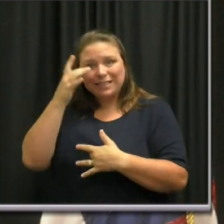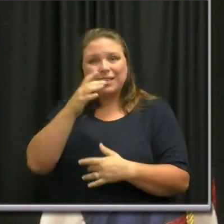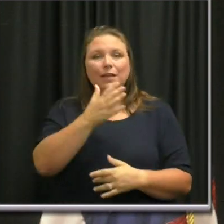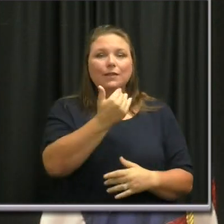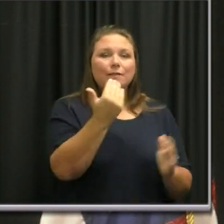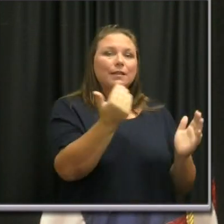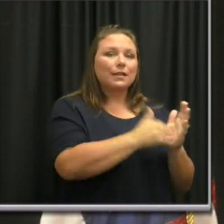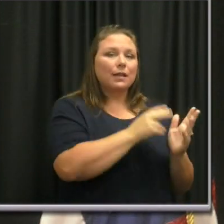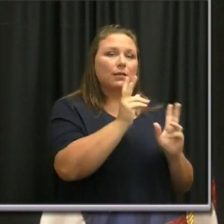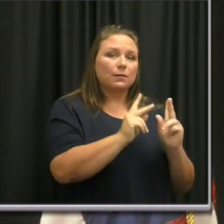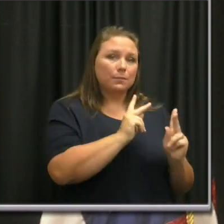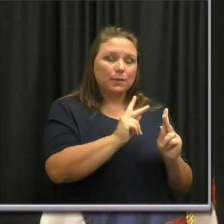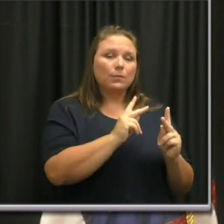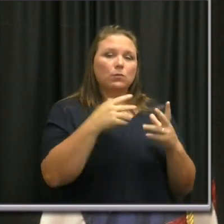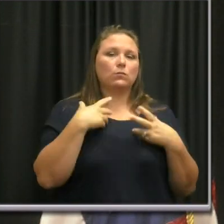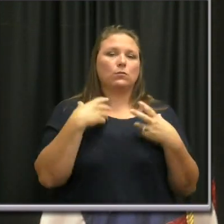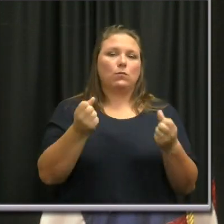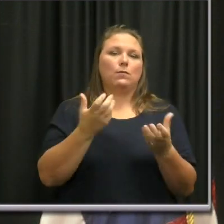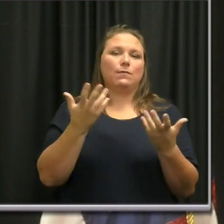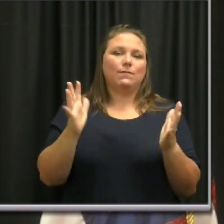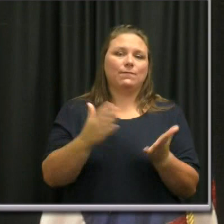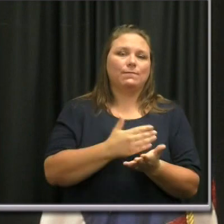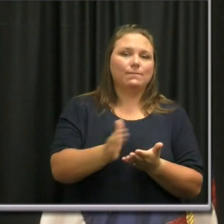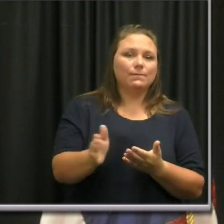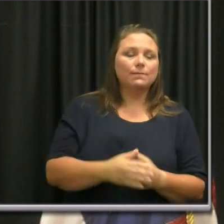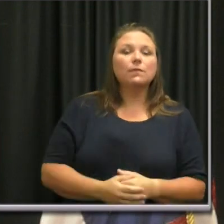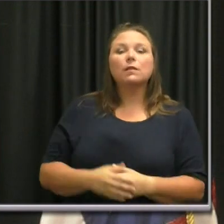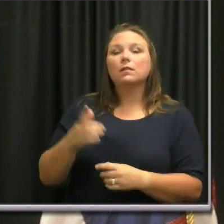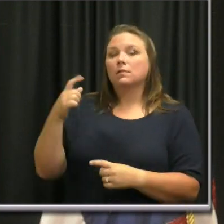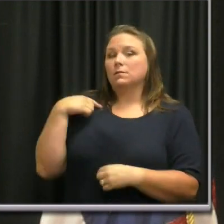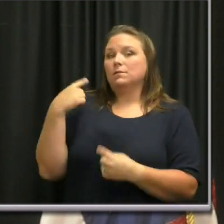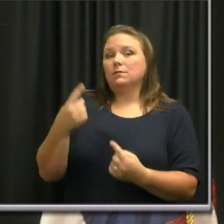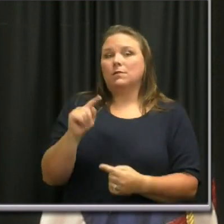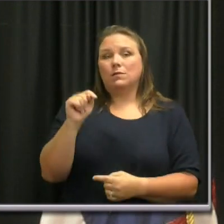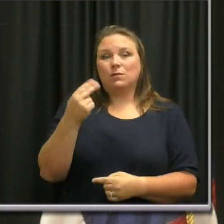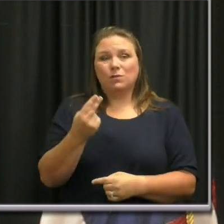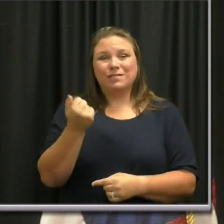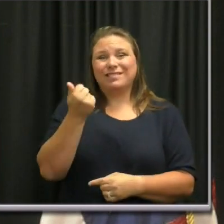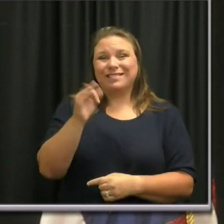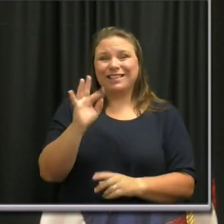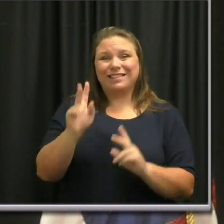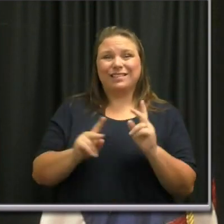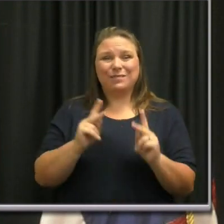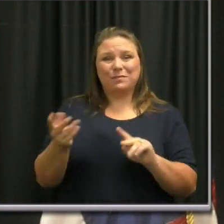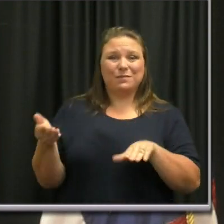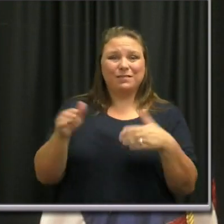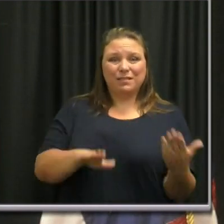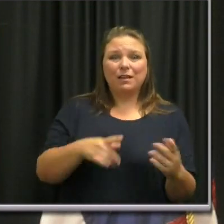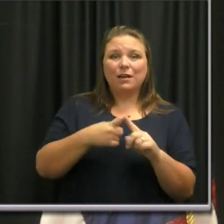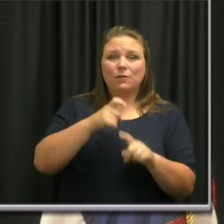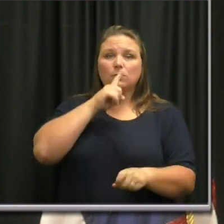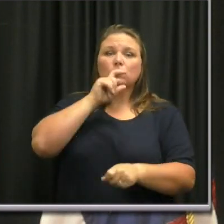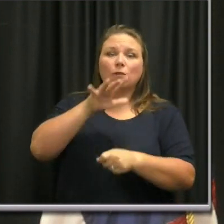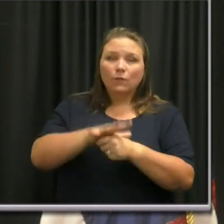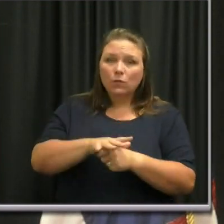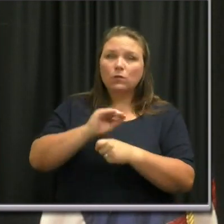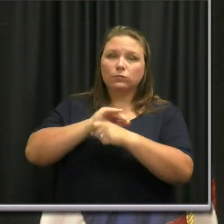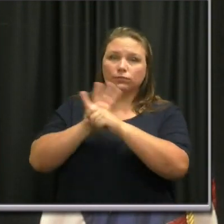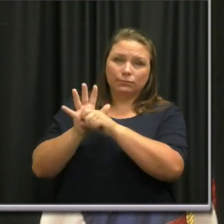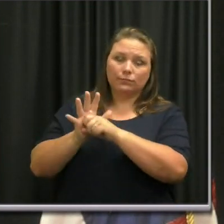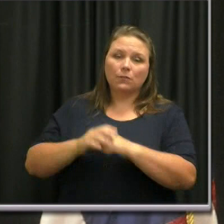have now recovered. Since our update on Thursday, 19 Nashvilleians have died because of confirmed cases of COVID-19.